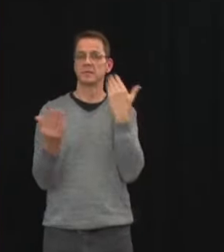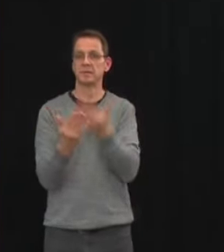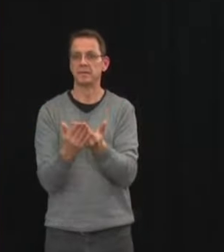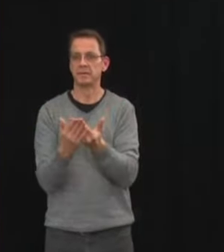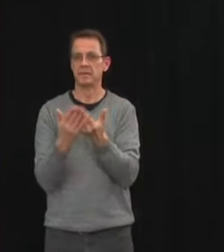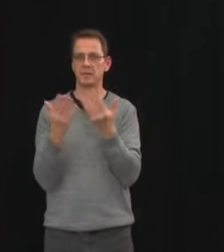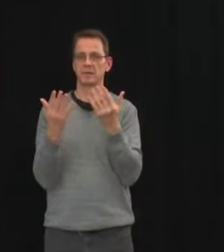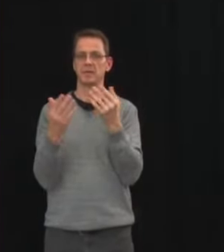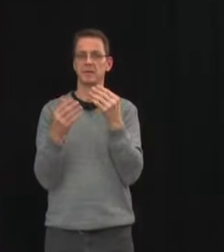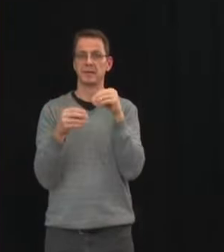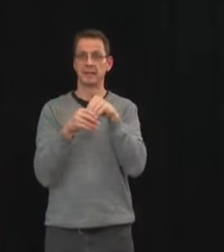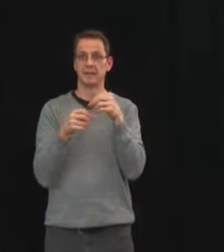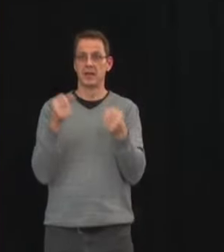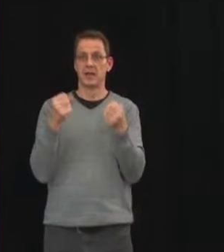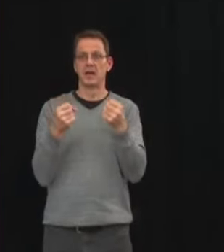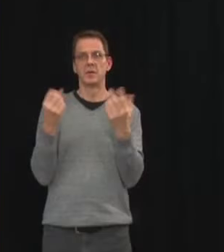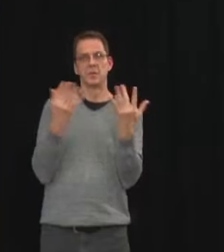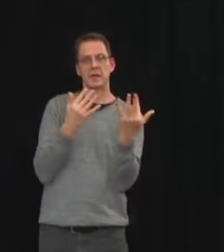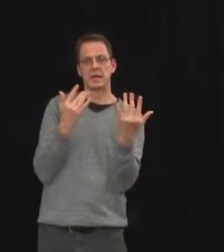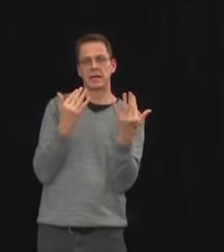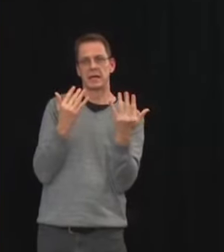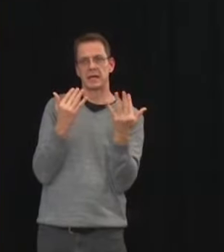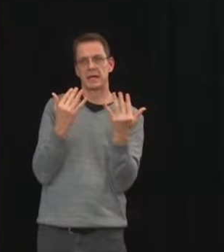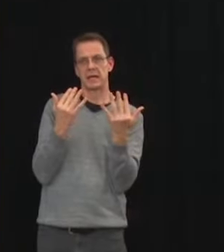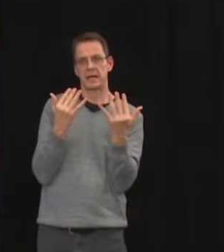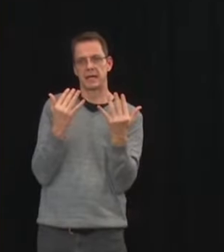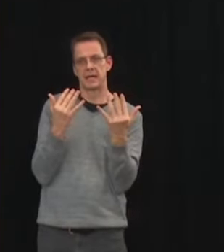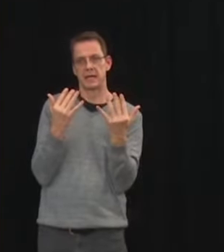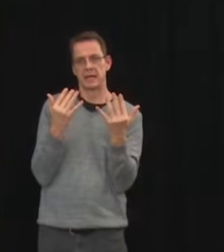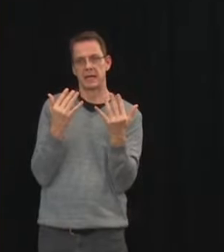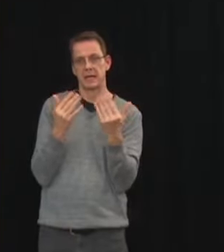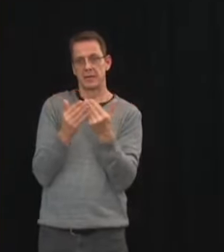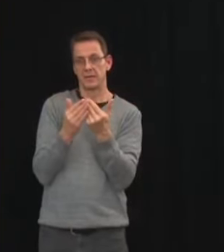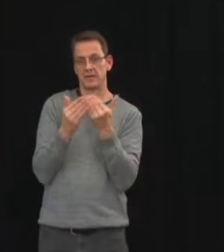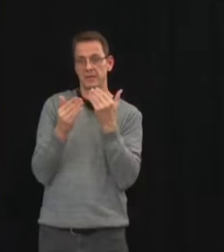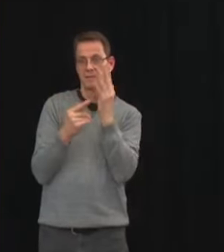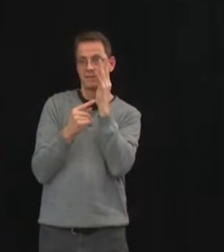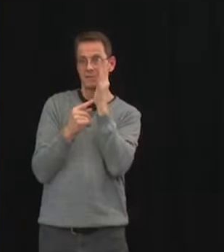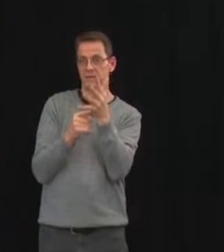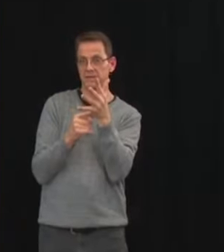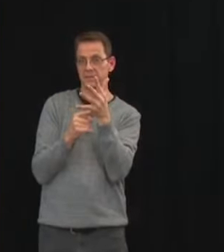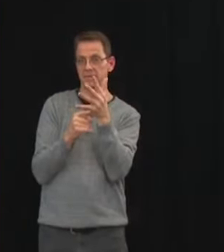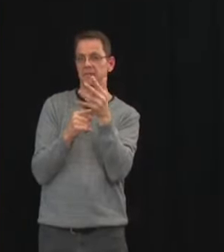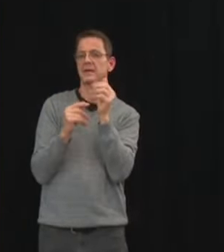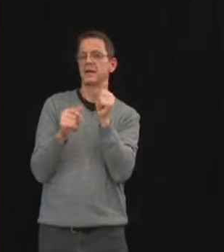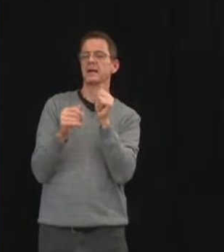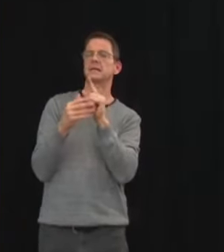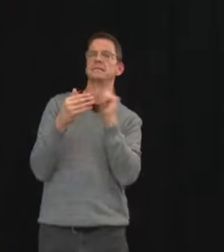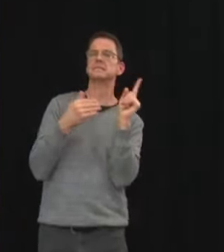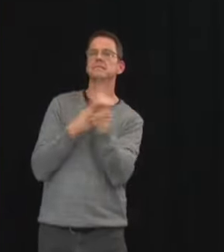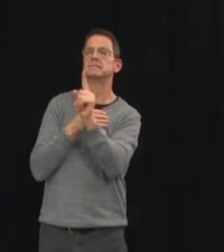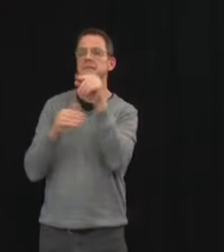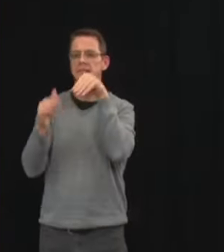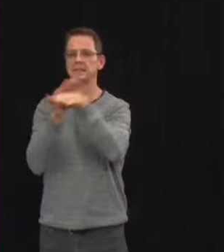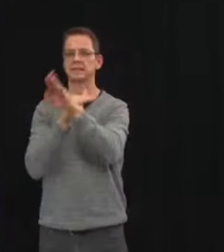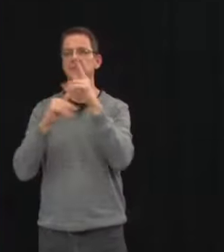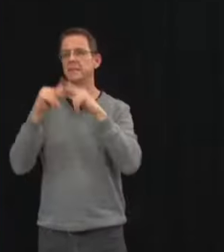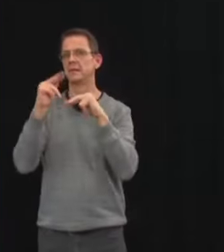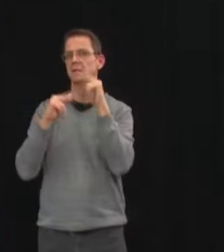time. For many people, getting their first dose is an exciting day, but this is why we have an appointment system.